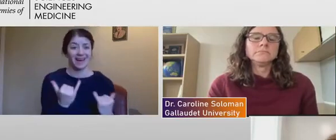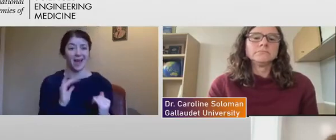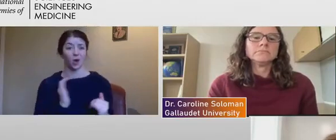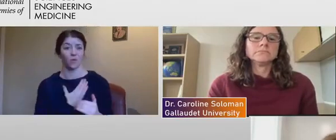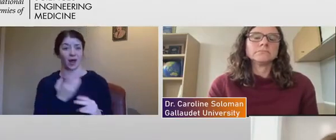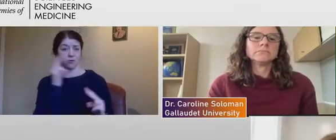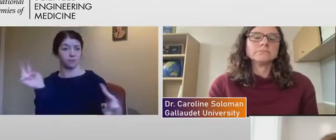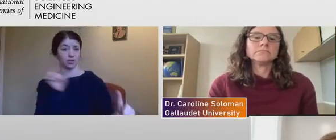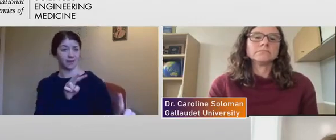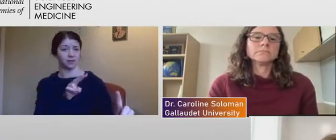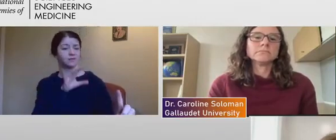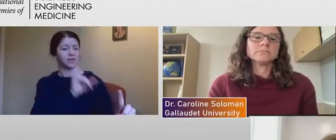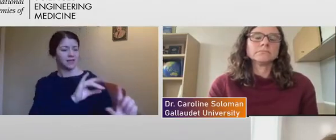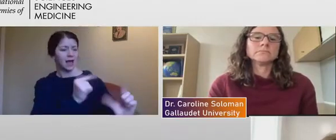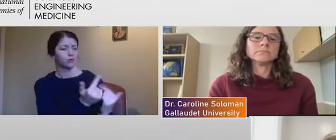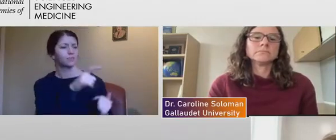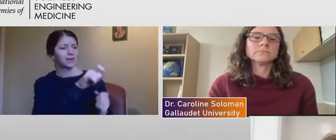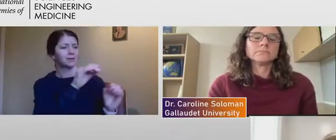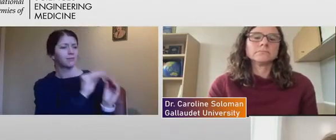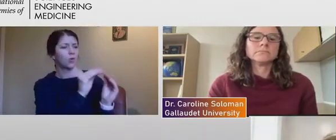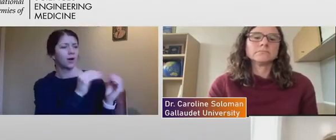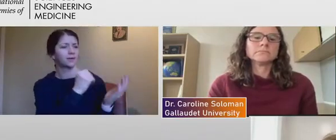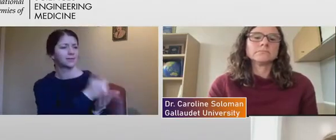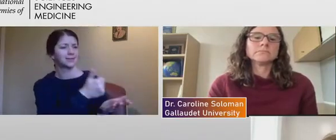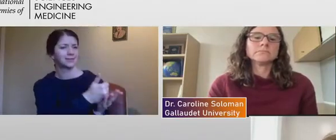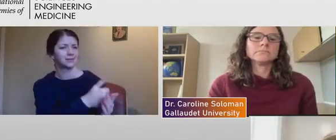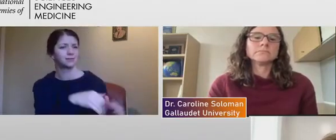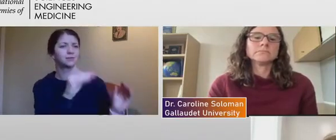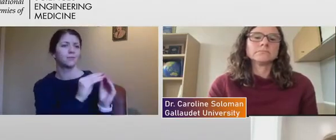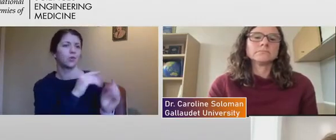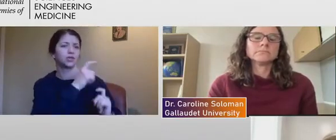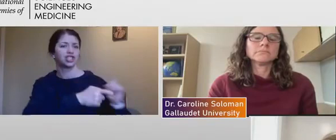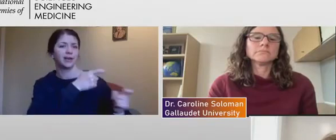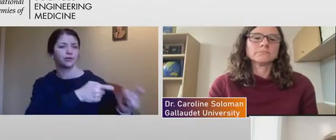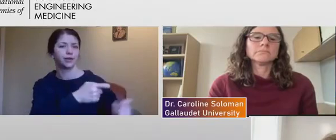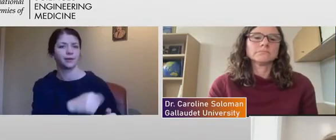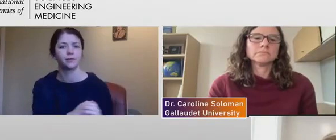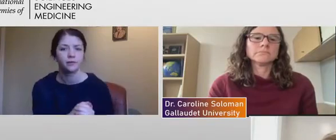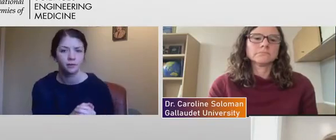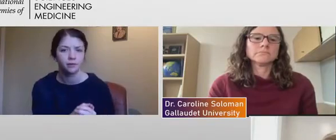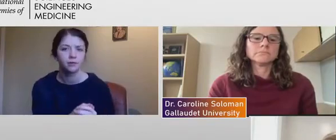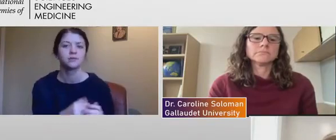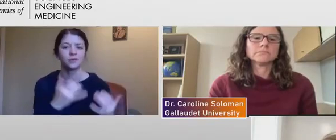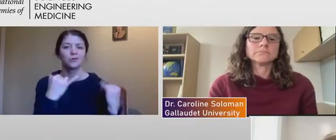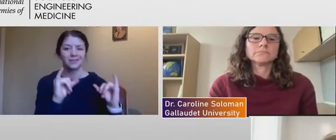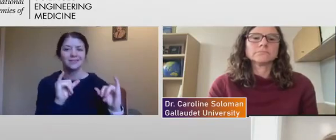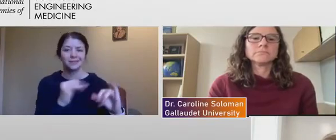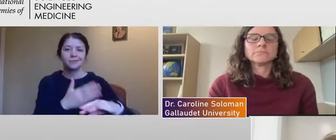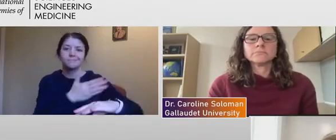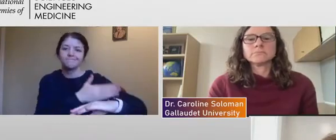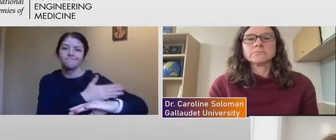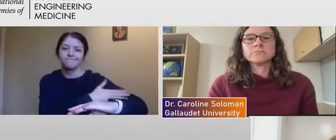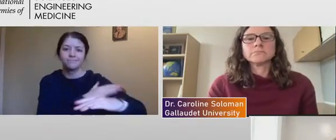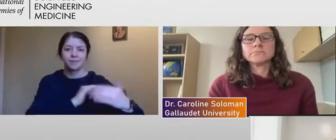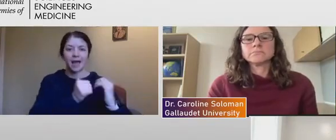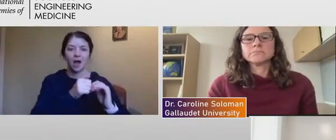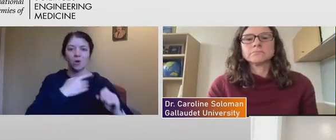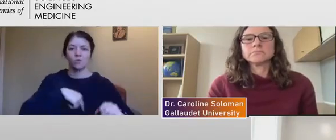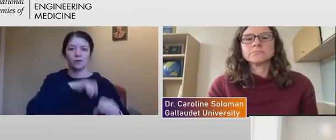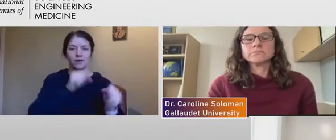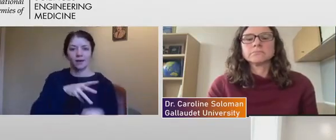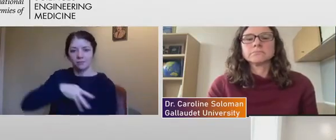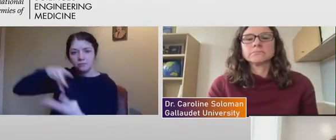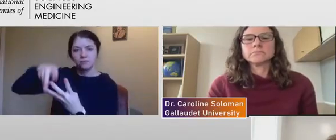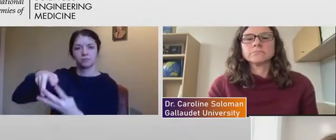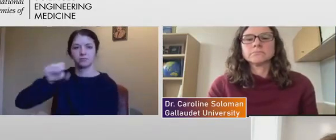more charity. So I think we still have a long ways to incorporate that into STEM